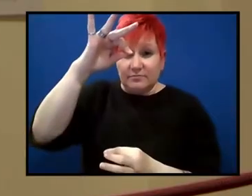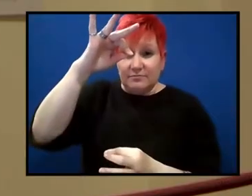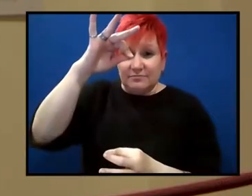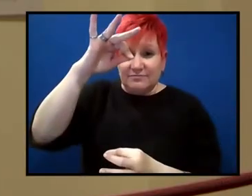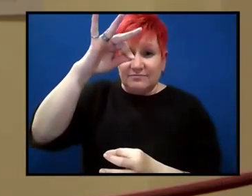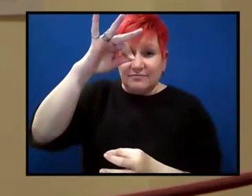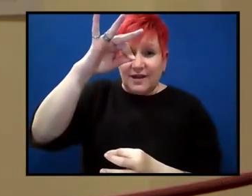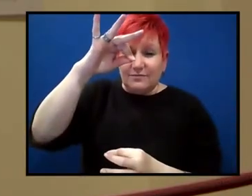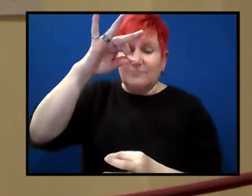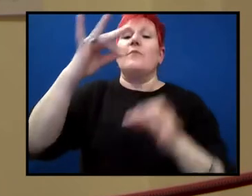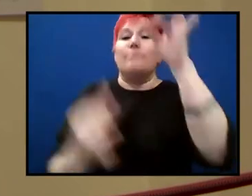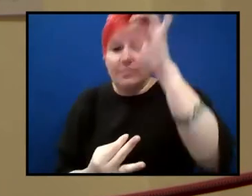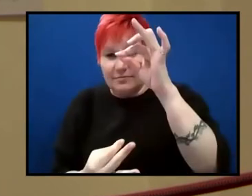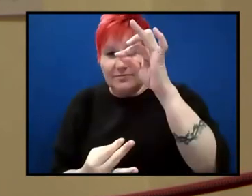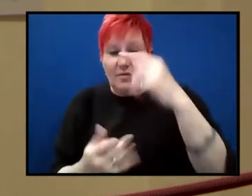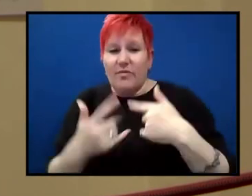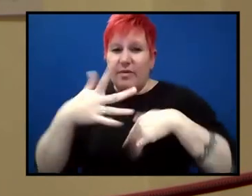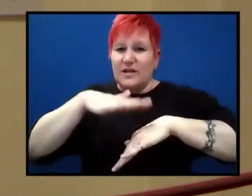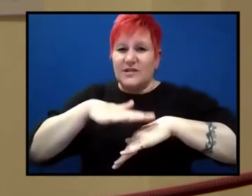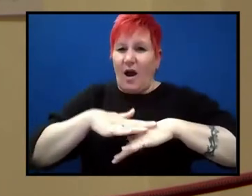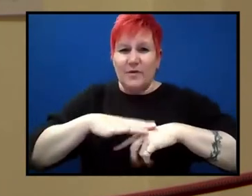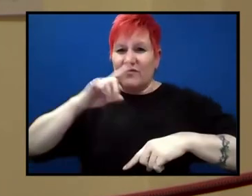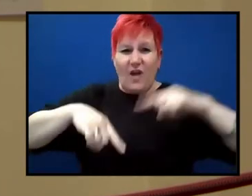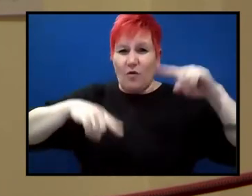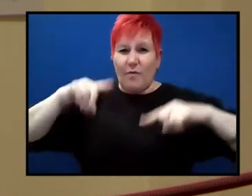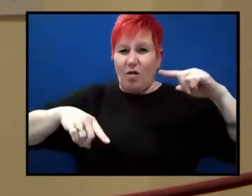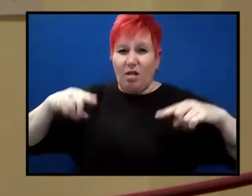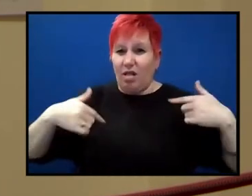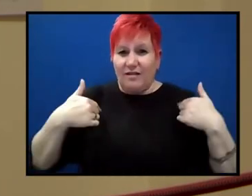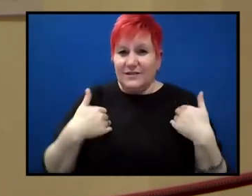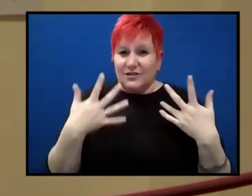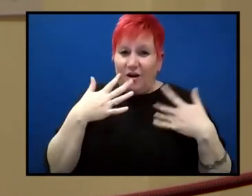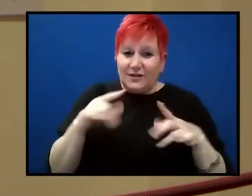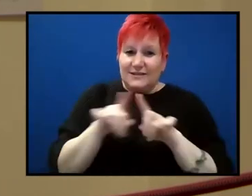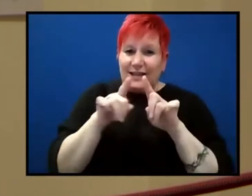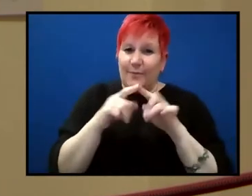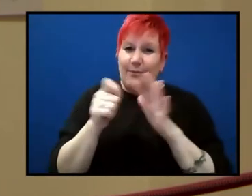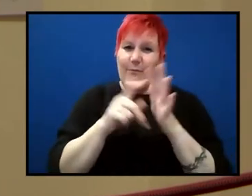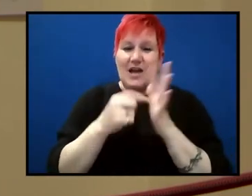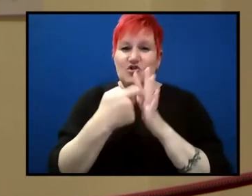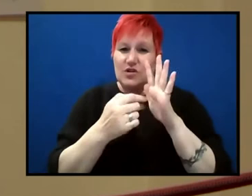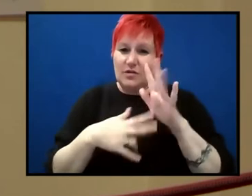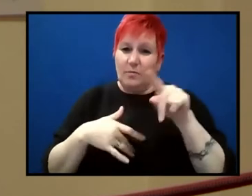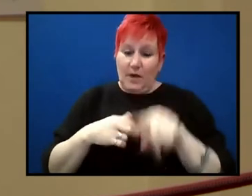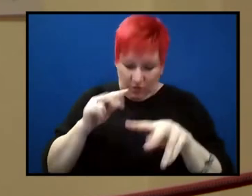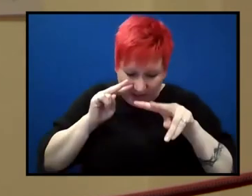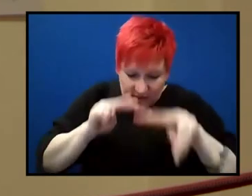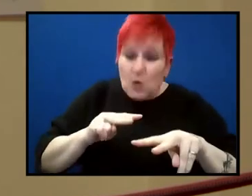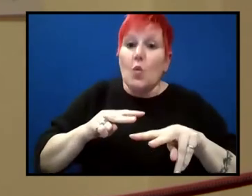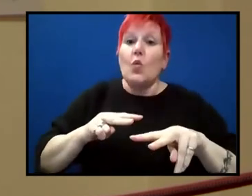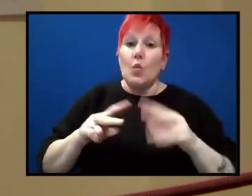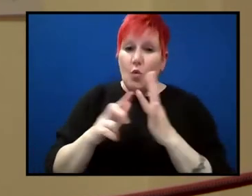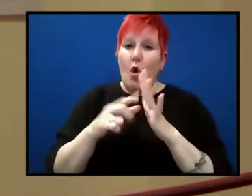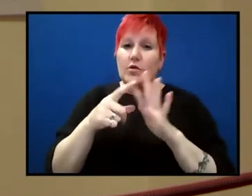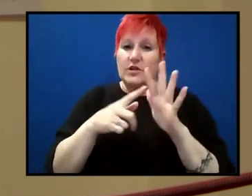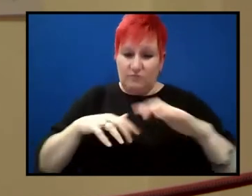um, events is very variable. So you get a characteristic pattern on the ocean floor of very wide stripes